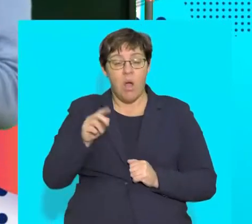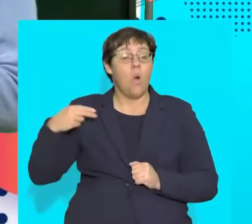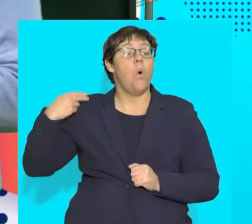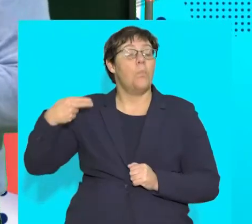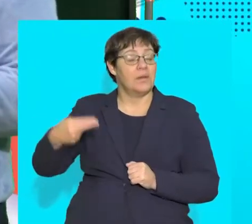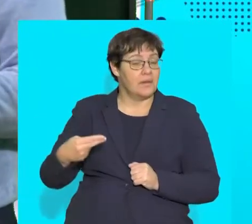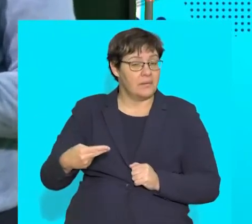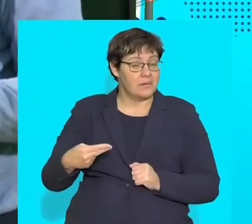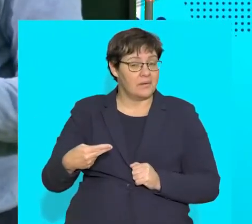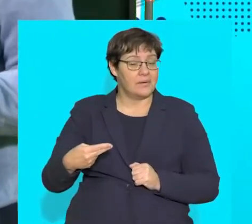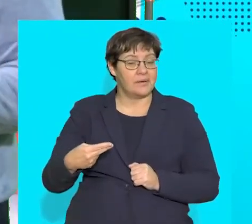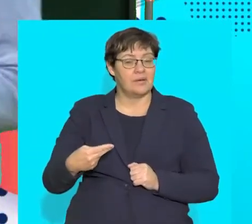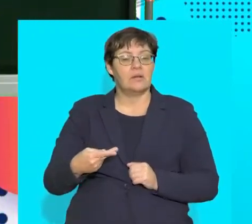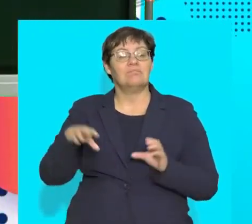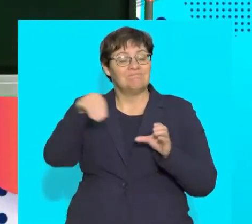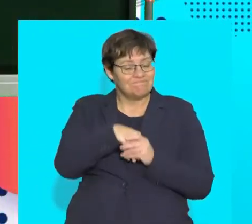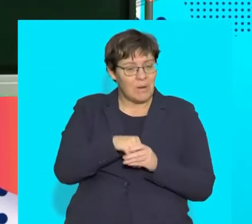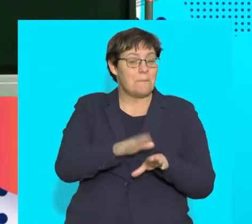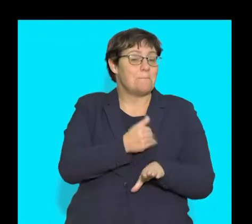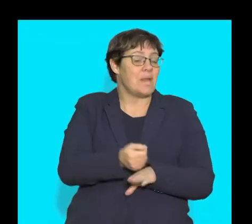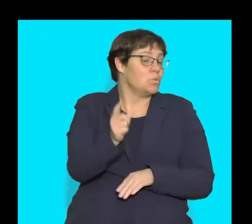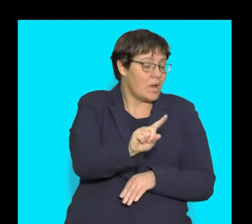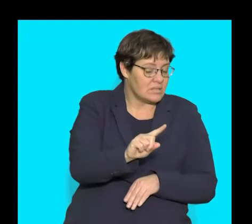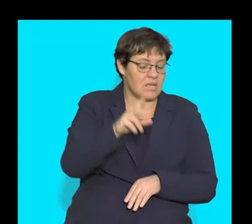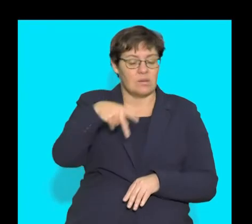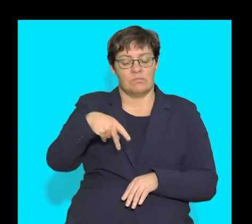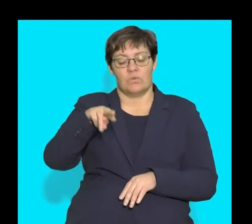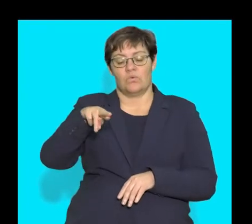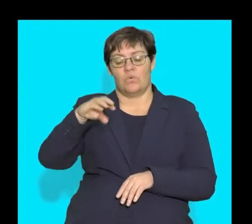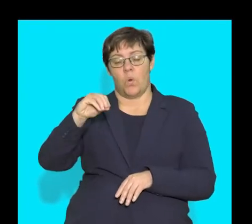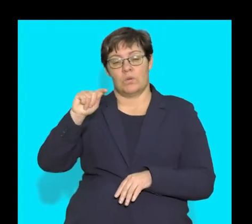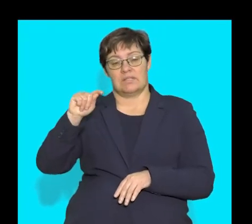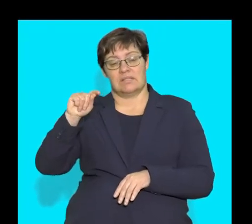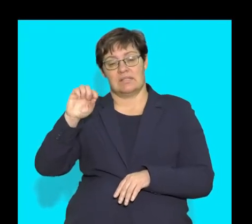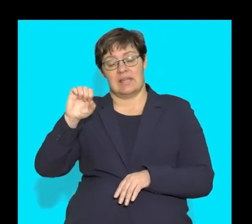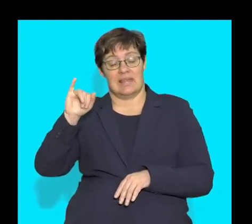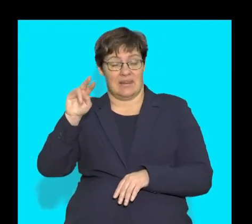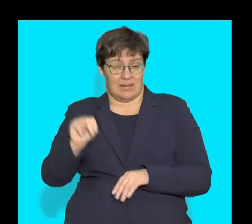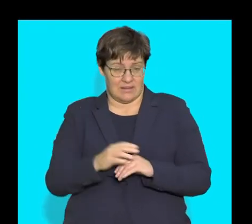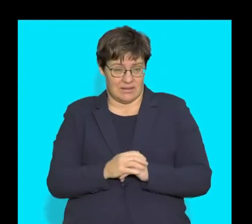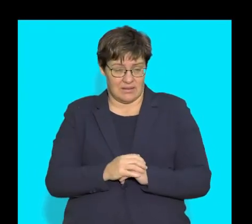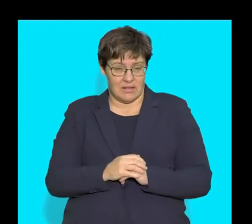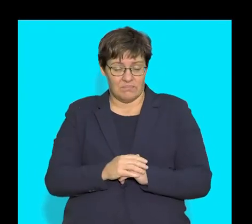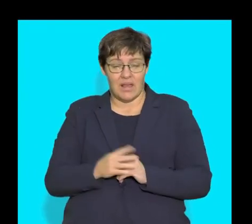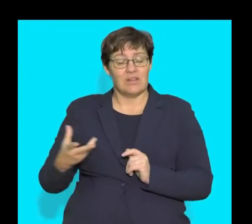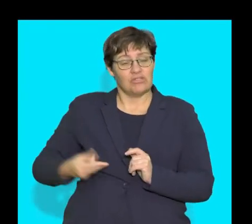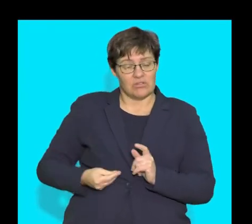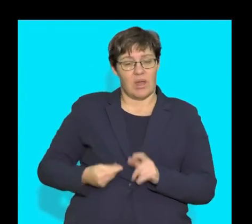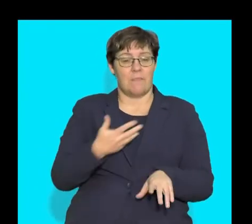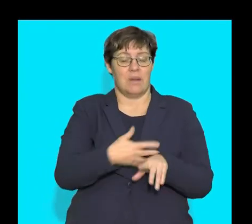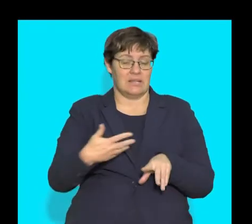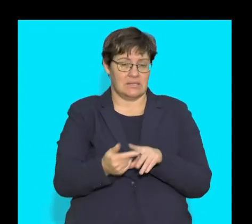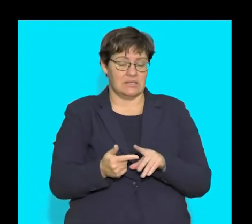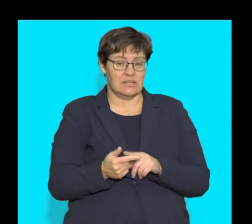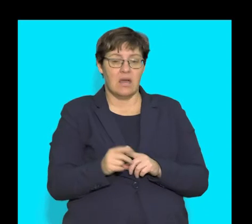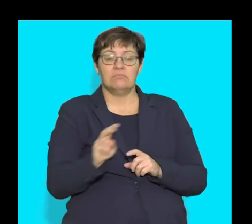this specific hormone, again, is protein-based. Remember that insulin is injected into the bloodstream